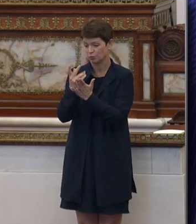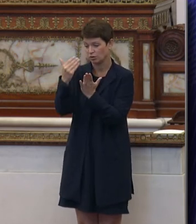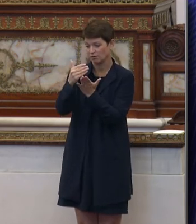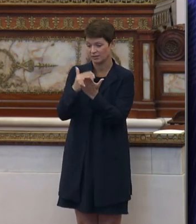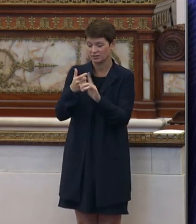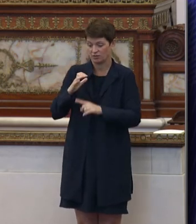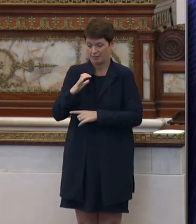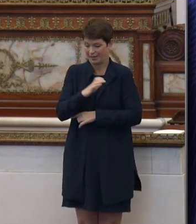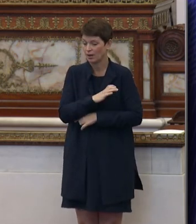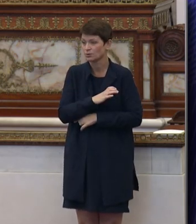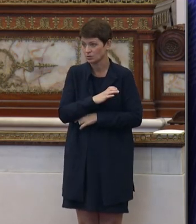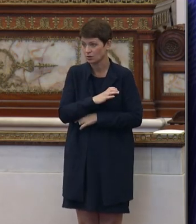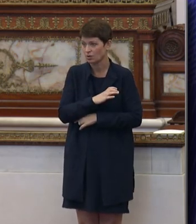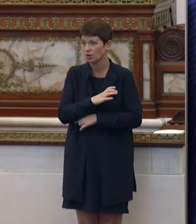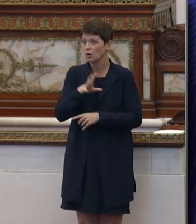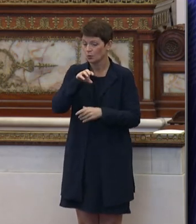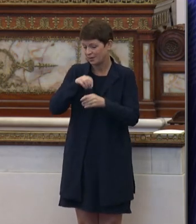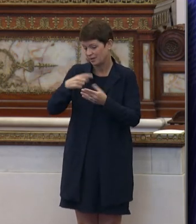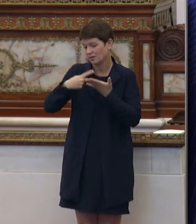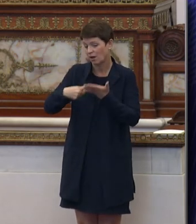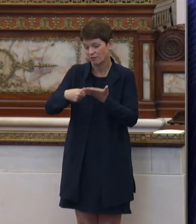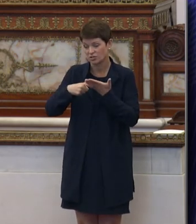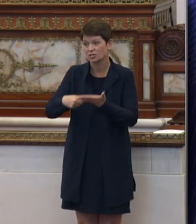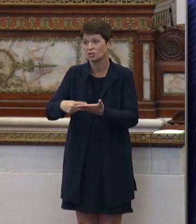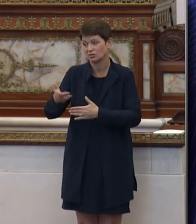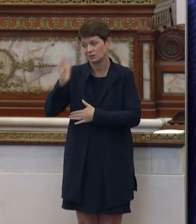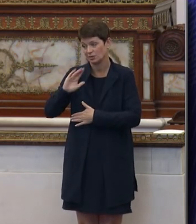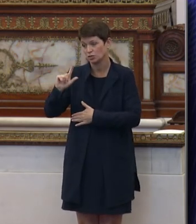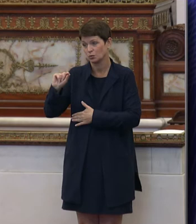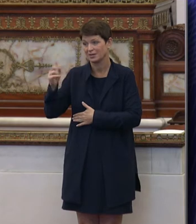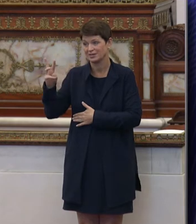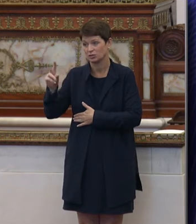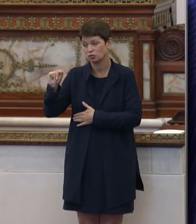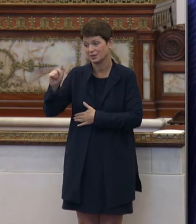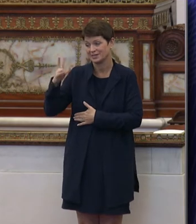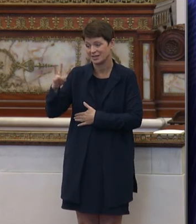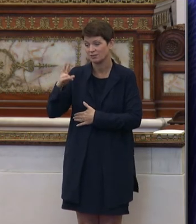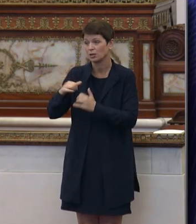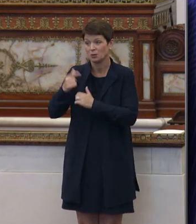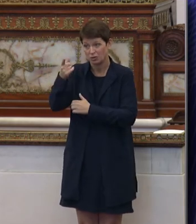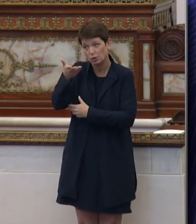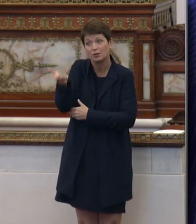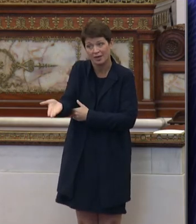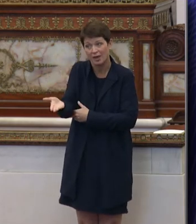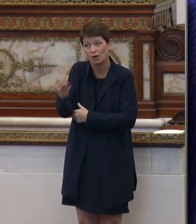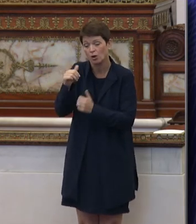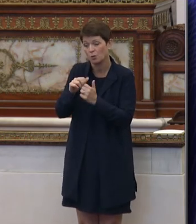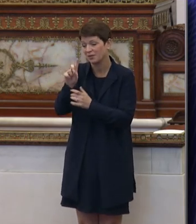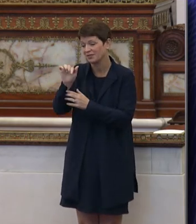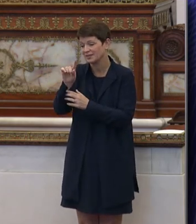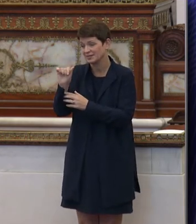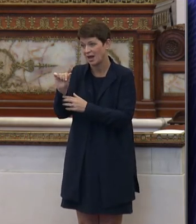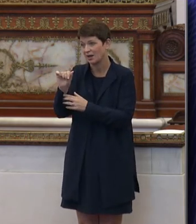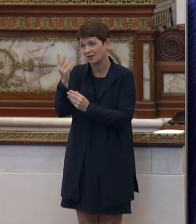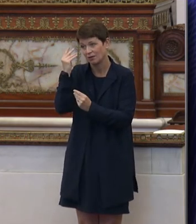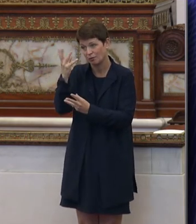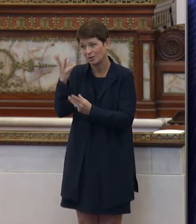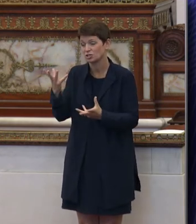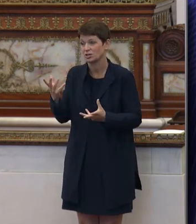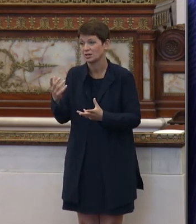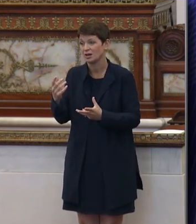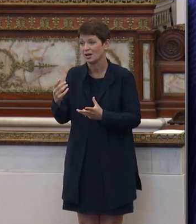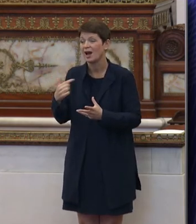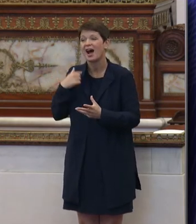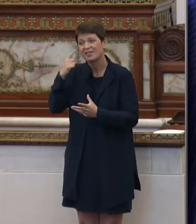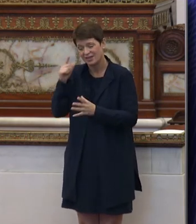council were certainly had in conversation. I know with you at that time with the data points. So I do feel certain I can